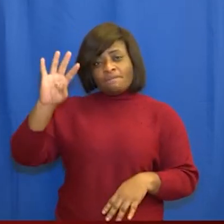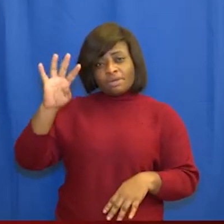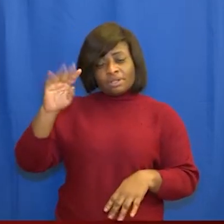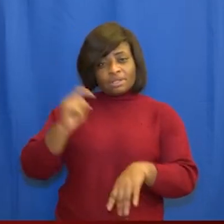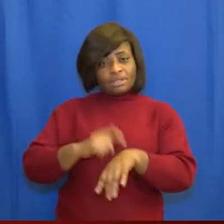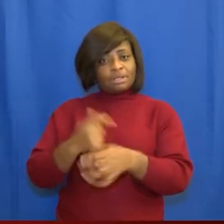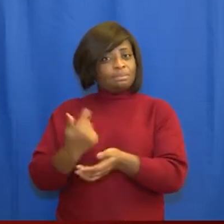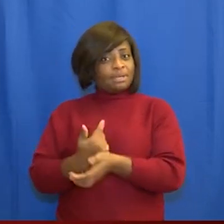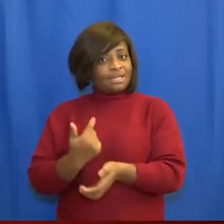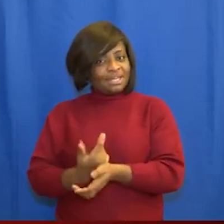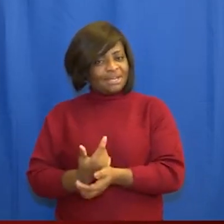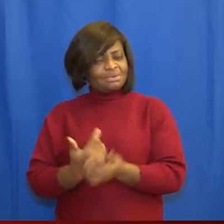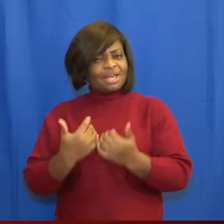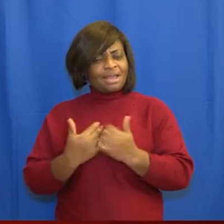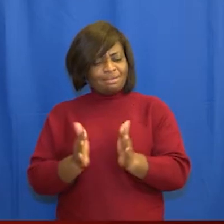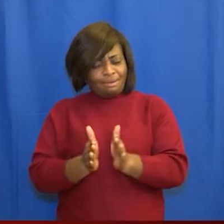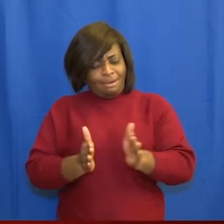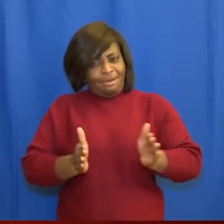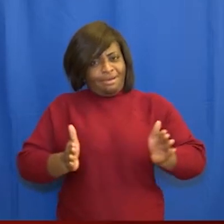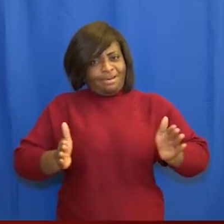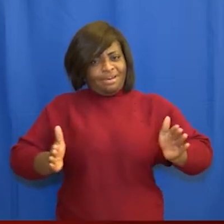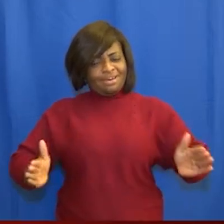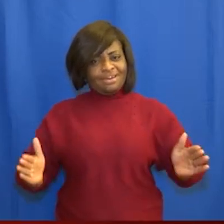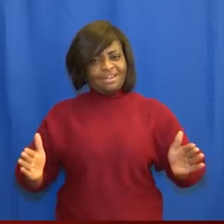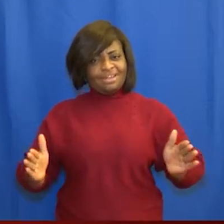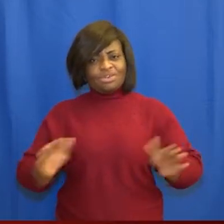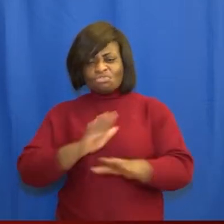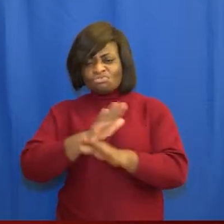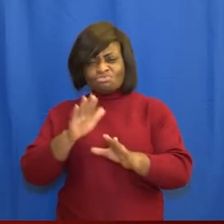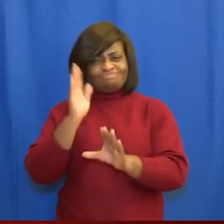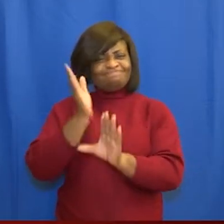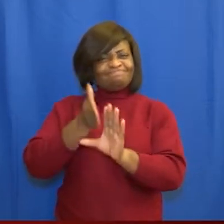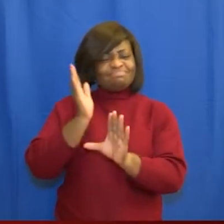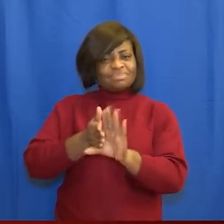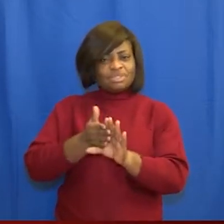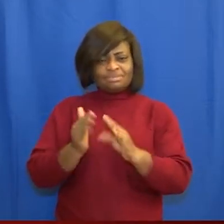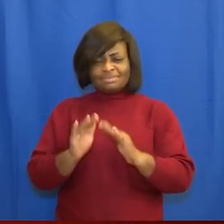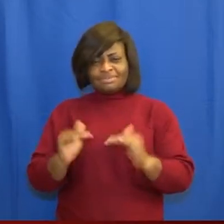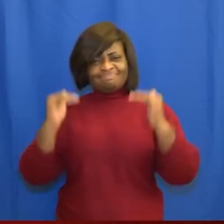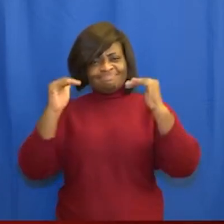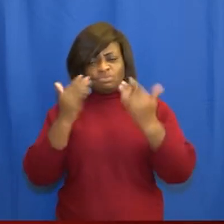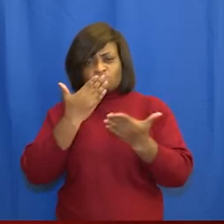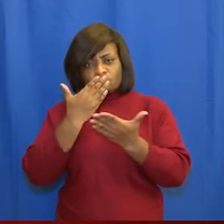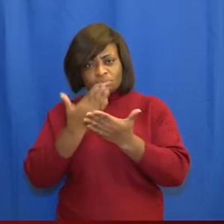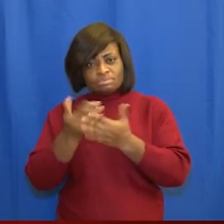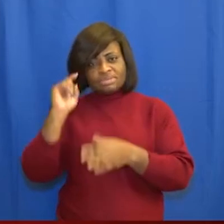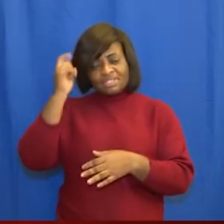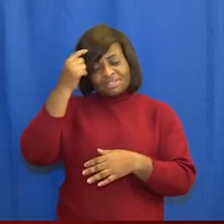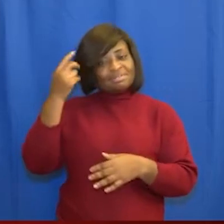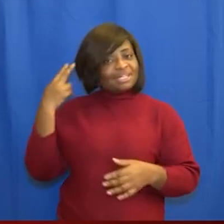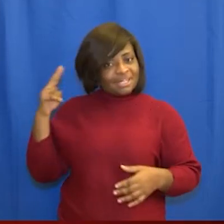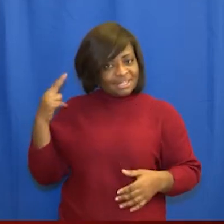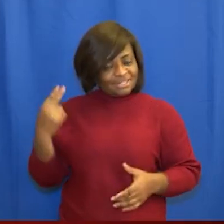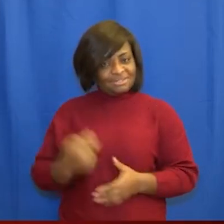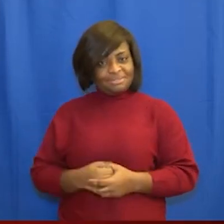we've had the longest uninterrupted period of stable constitutional governance in our history